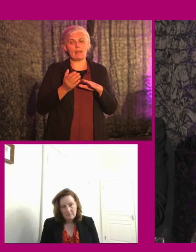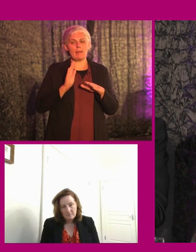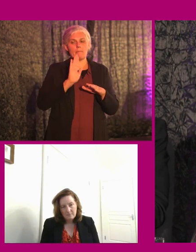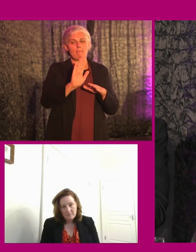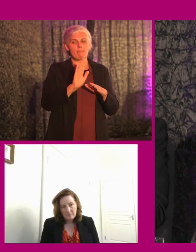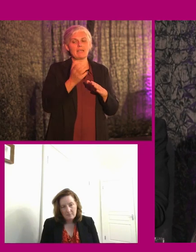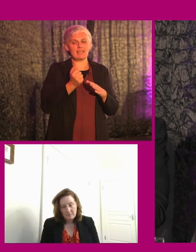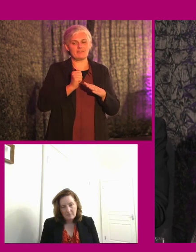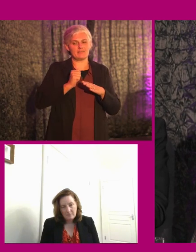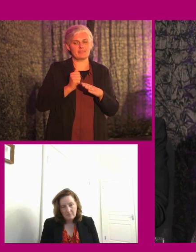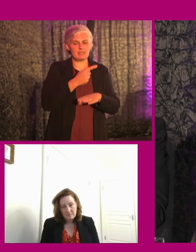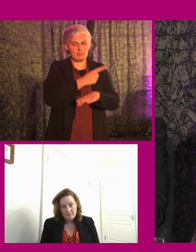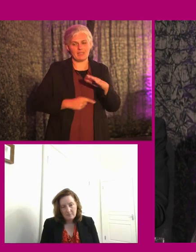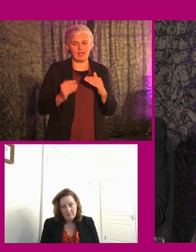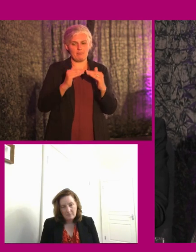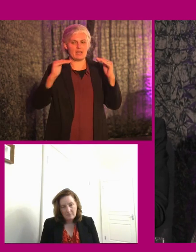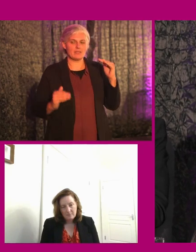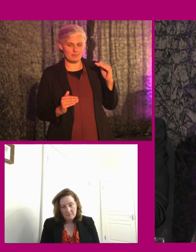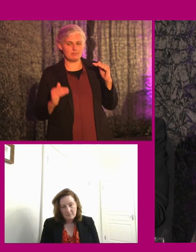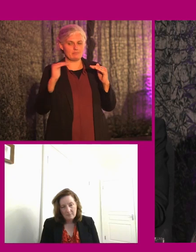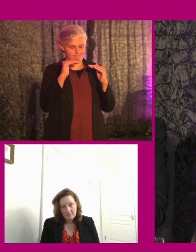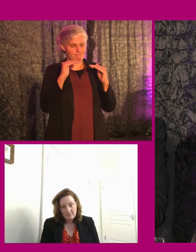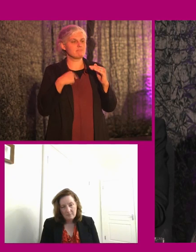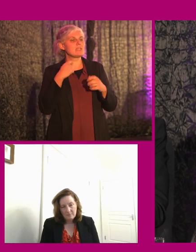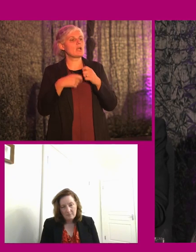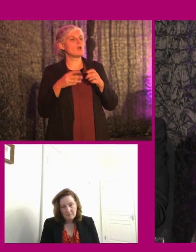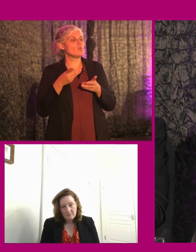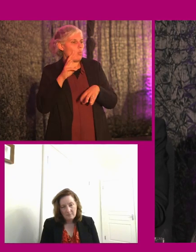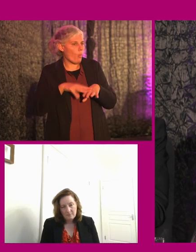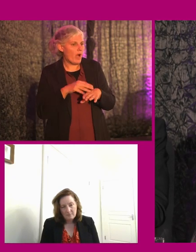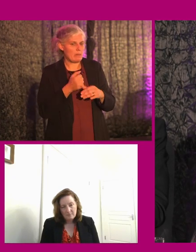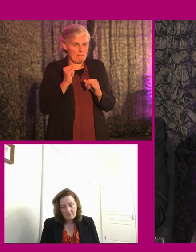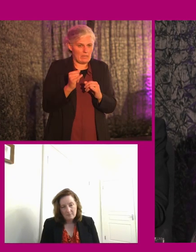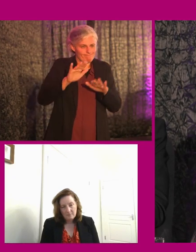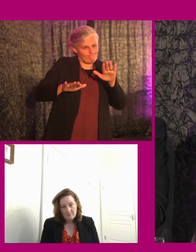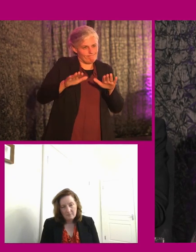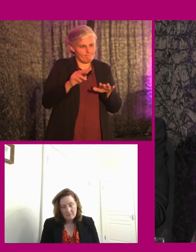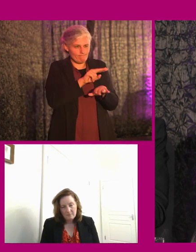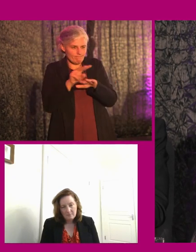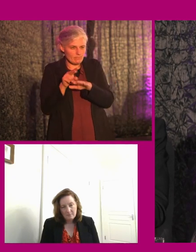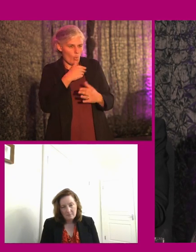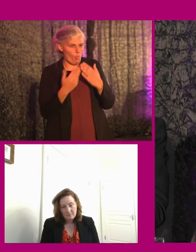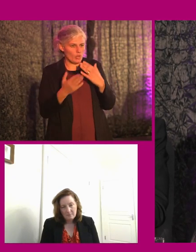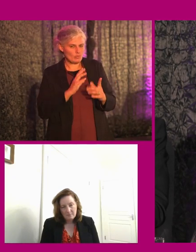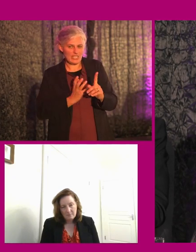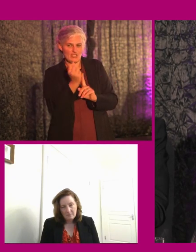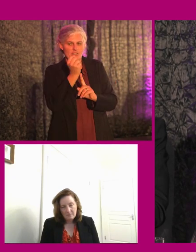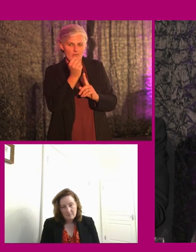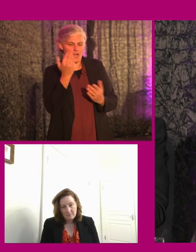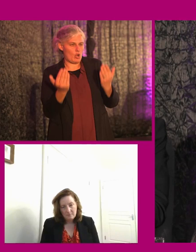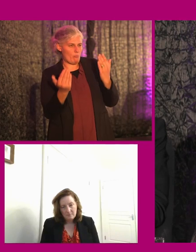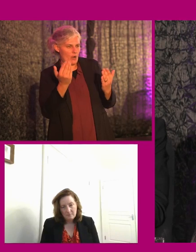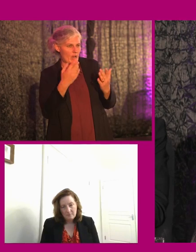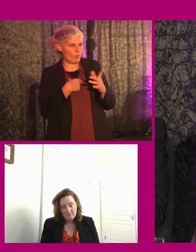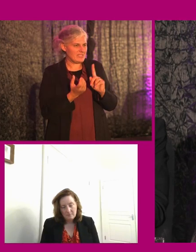it becomes absolutely clear where organizations are doing well, where they're doing badly. They can be benchmarked against averages in their sectors